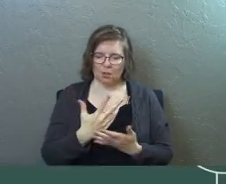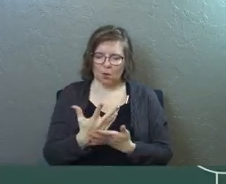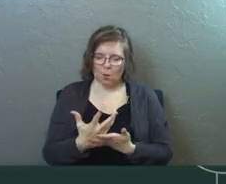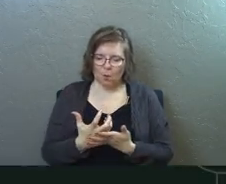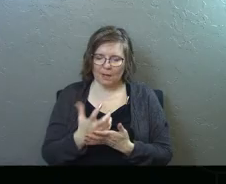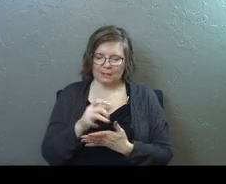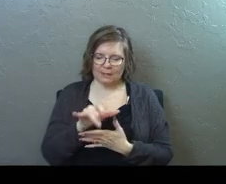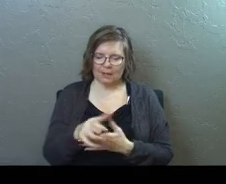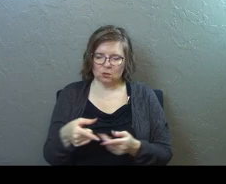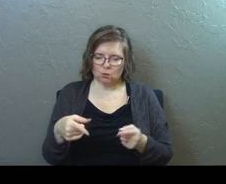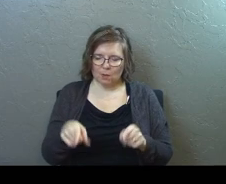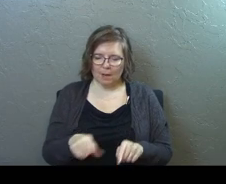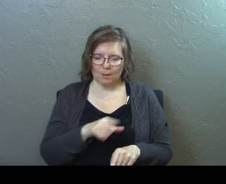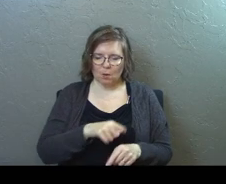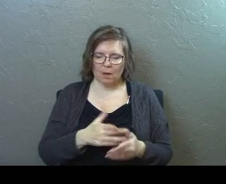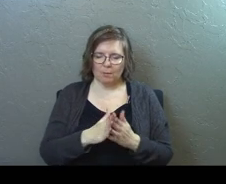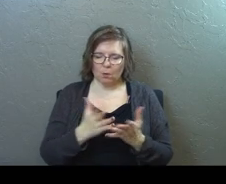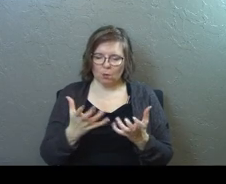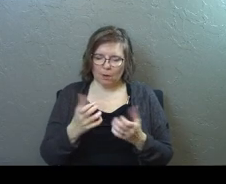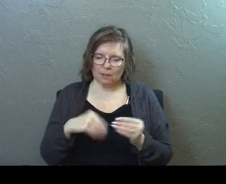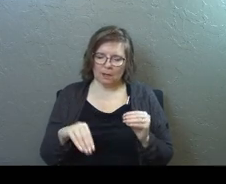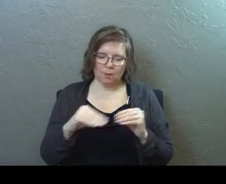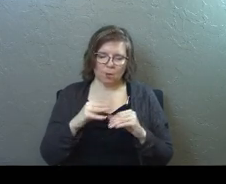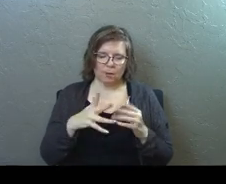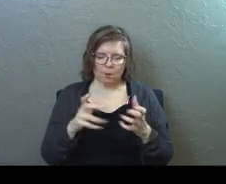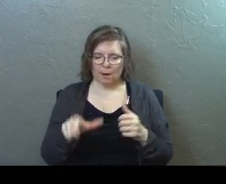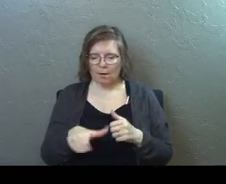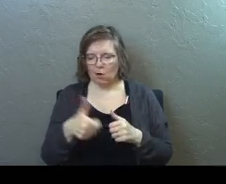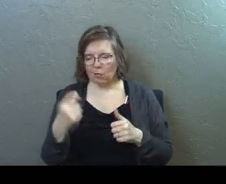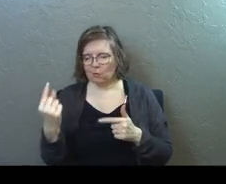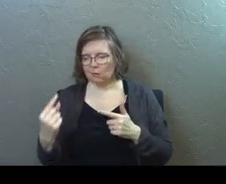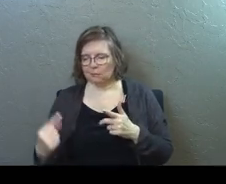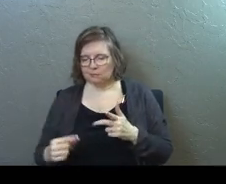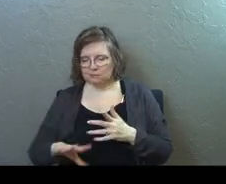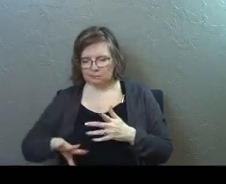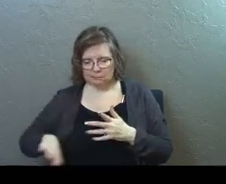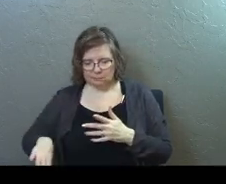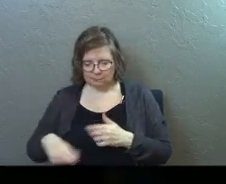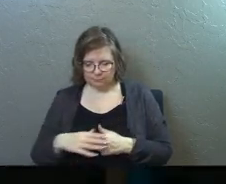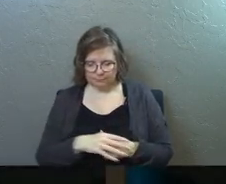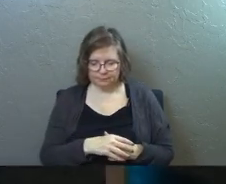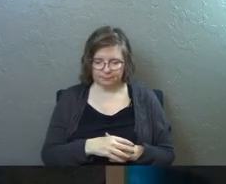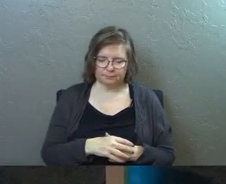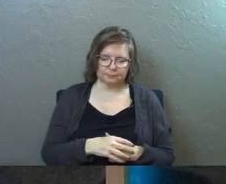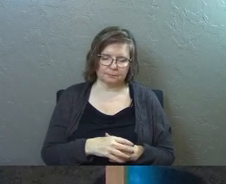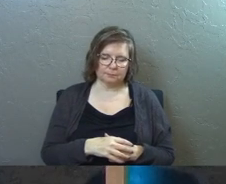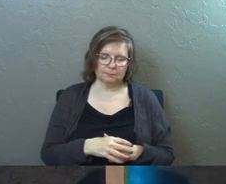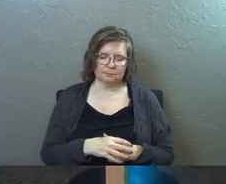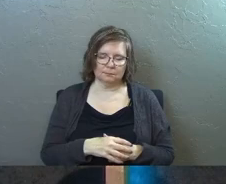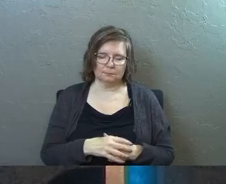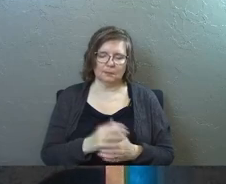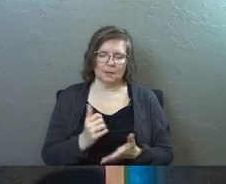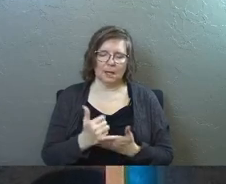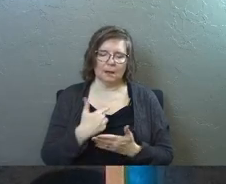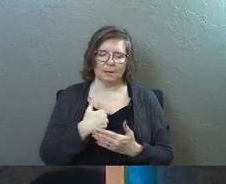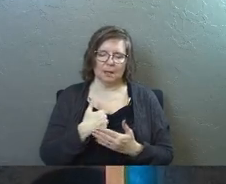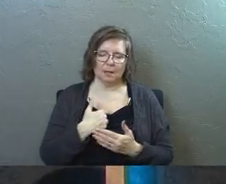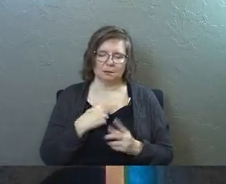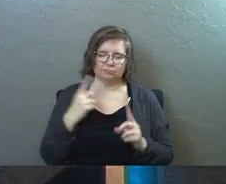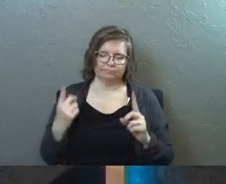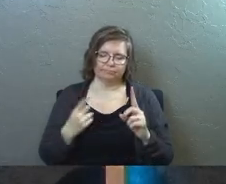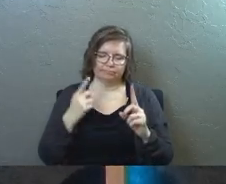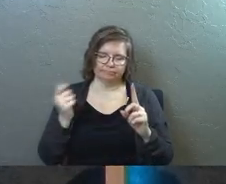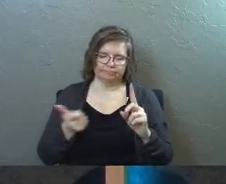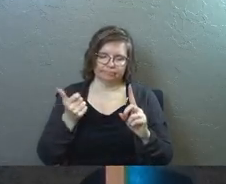wanting that to happen Lord I pray that we would want it more than we want anything else help us to strive